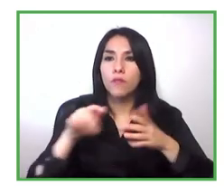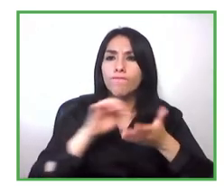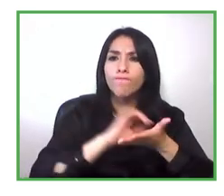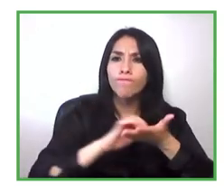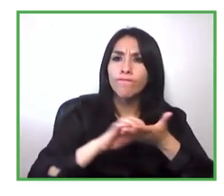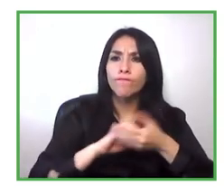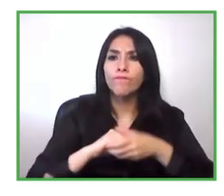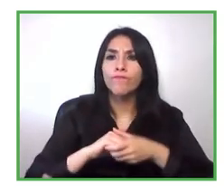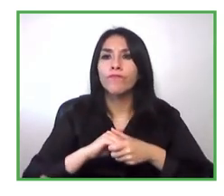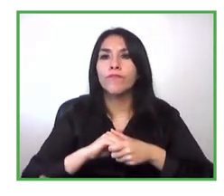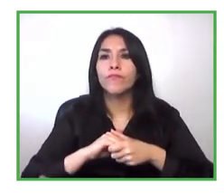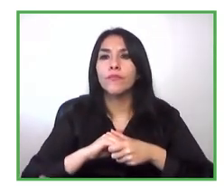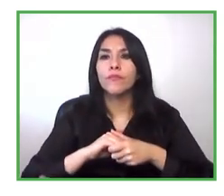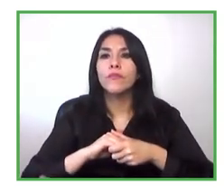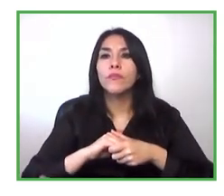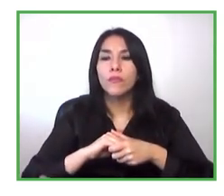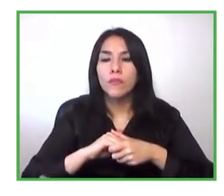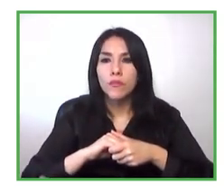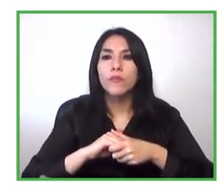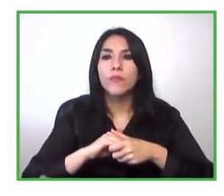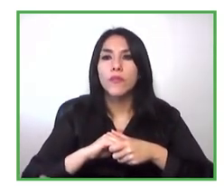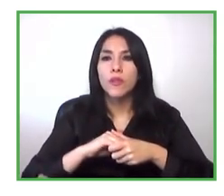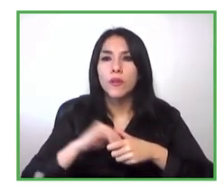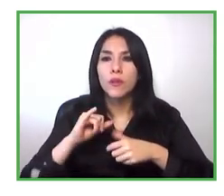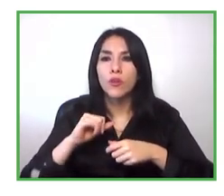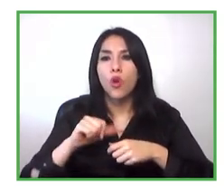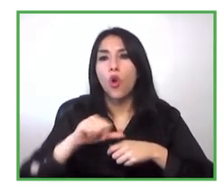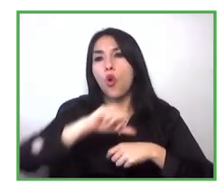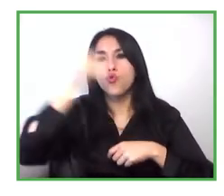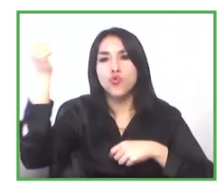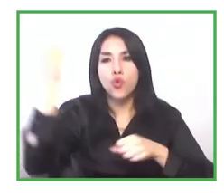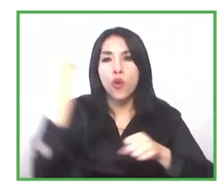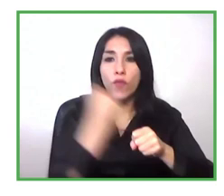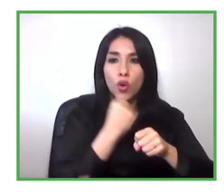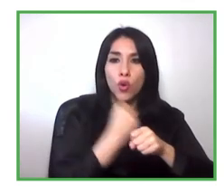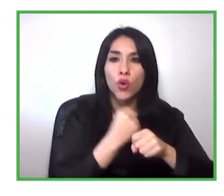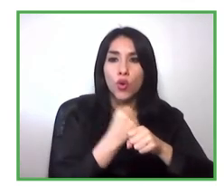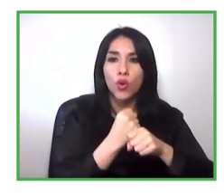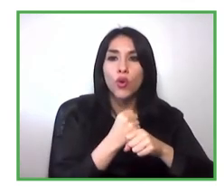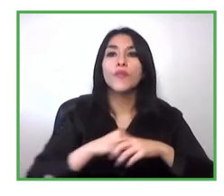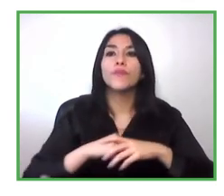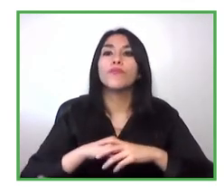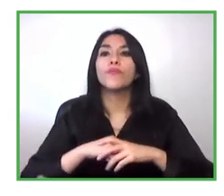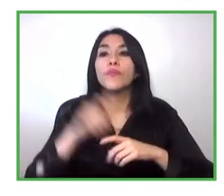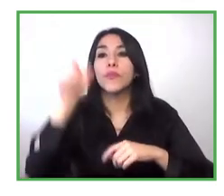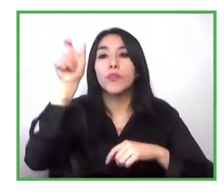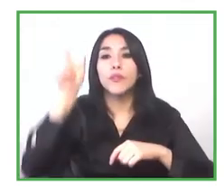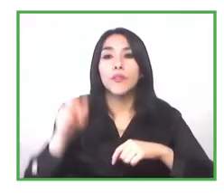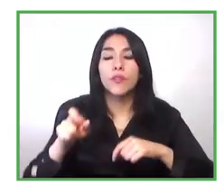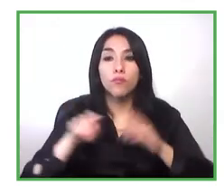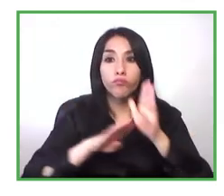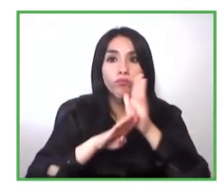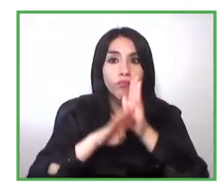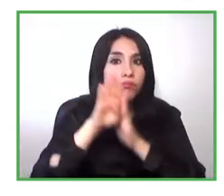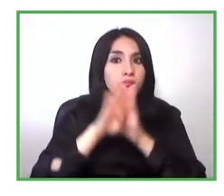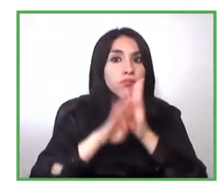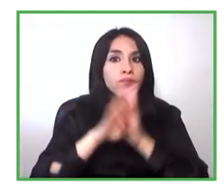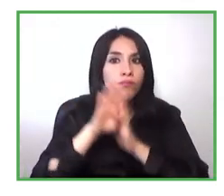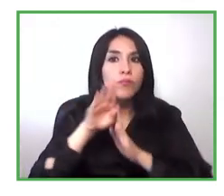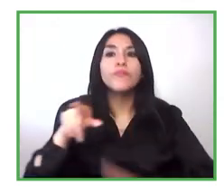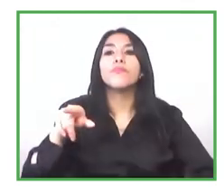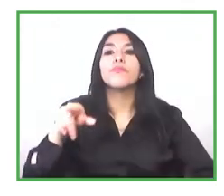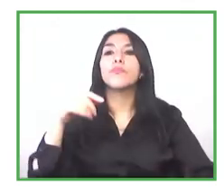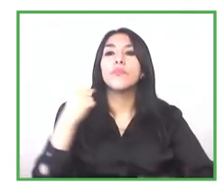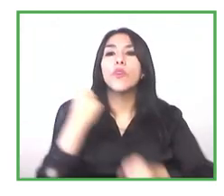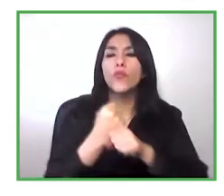issues we also did strong work powerful work in training soft skills that are specific for entrepreneurs